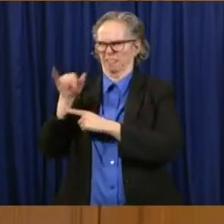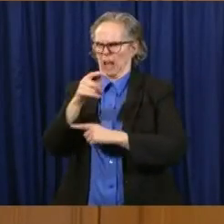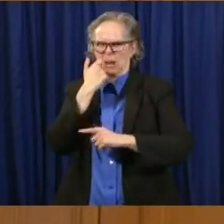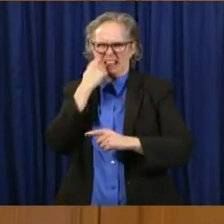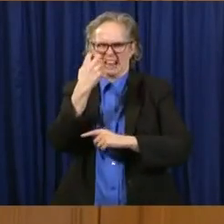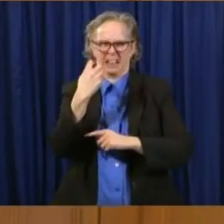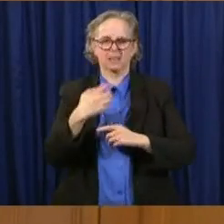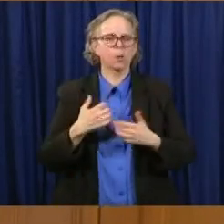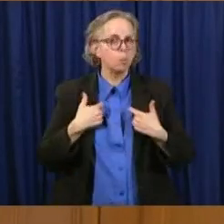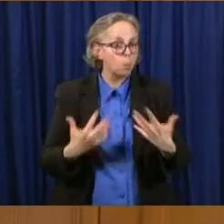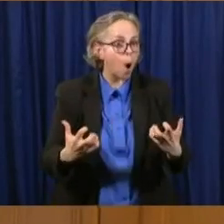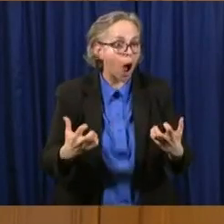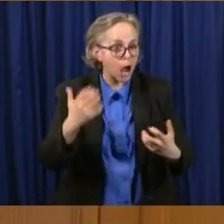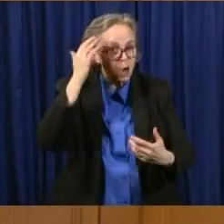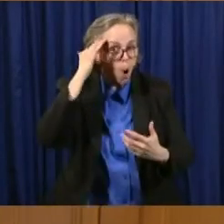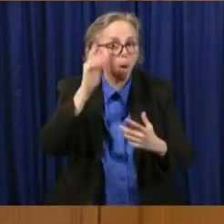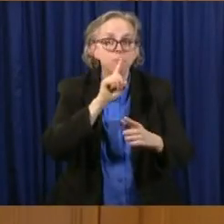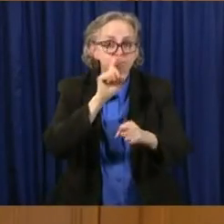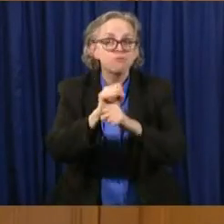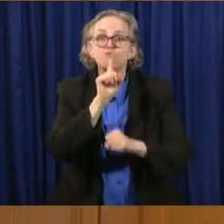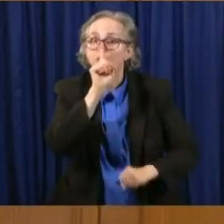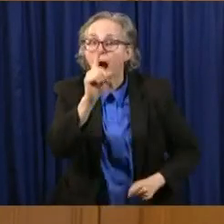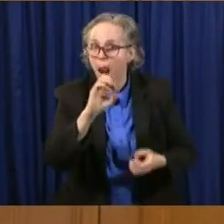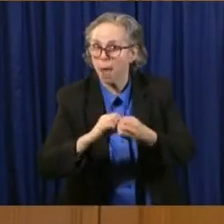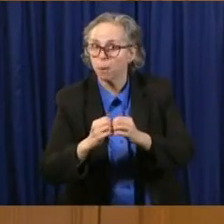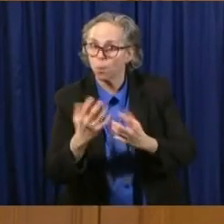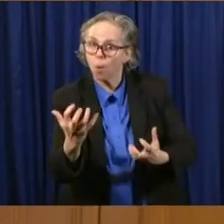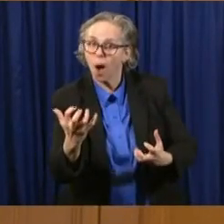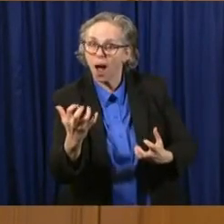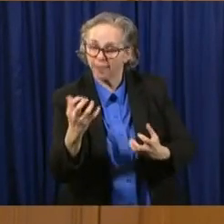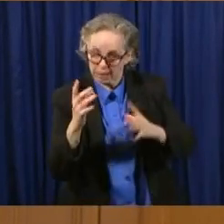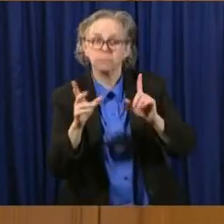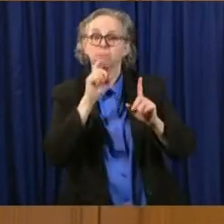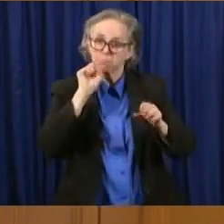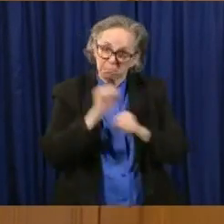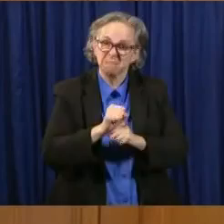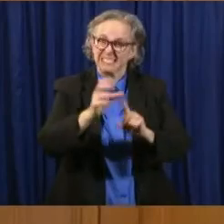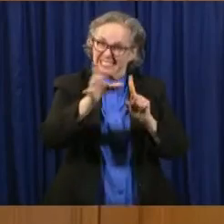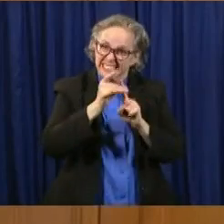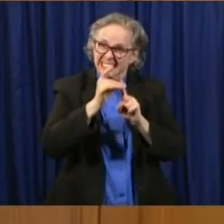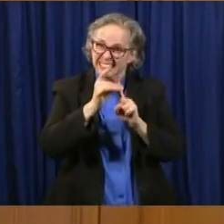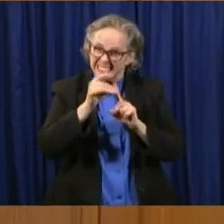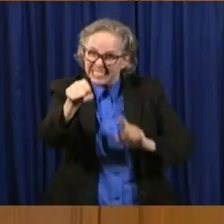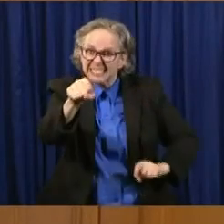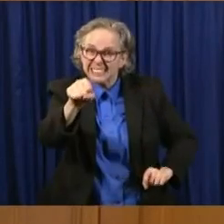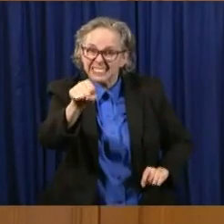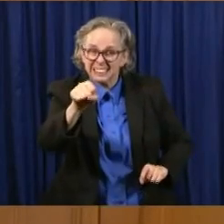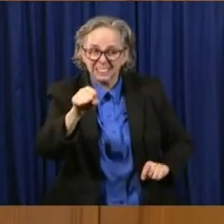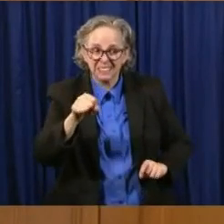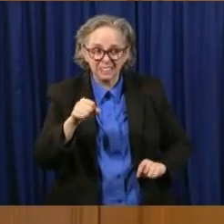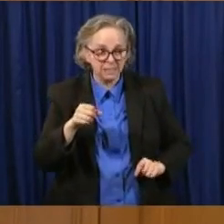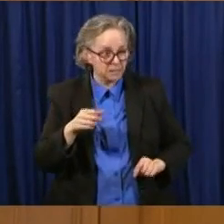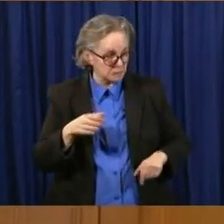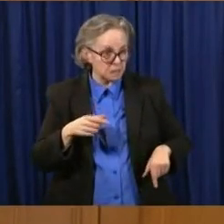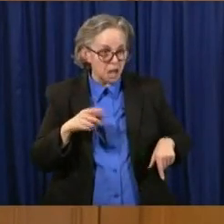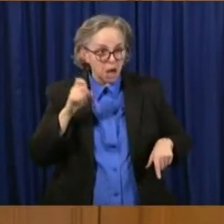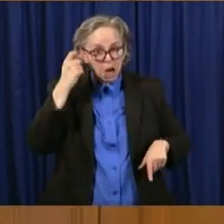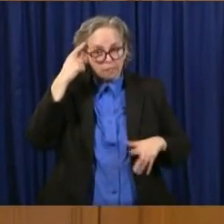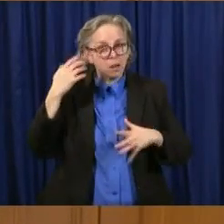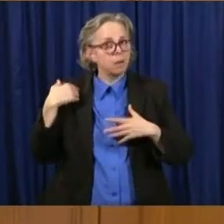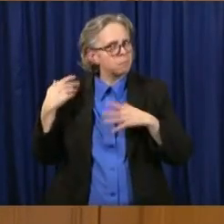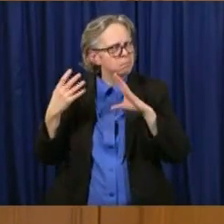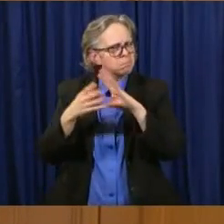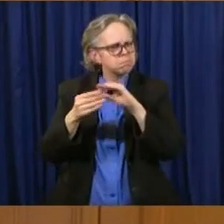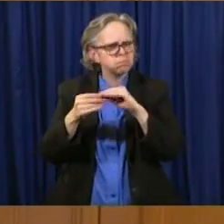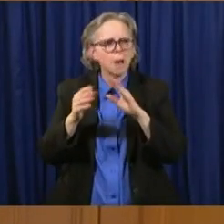prevalence in Ohio. And you've heard us talk about doing a small study the governor's been talking about lately. We're going to start